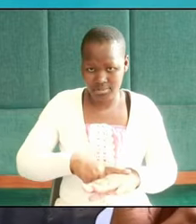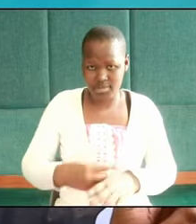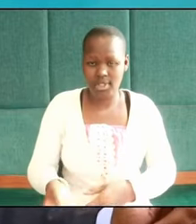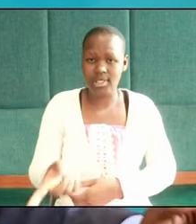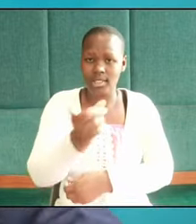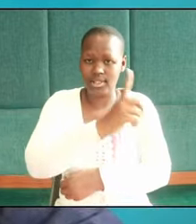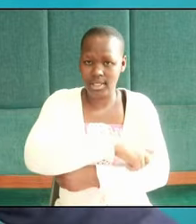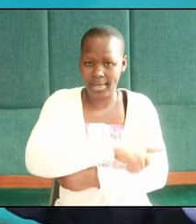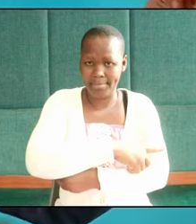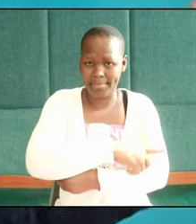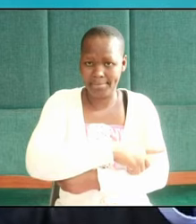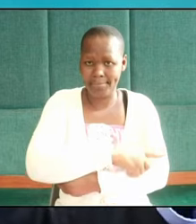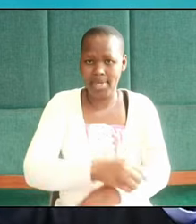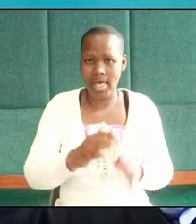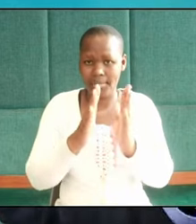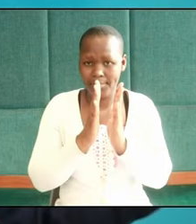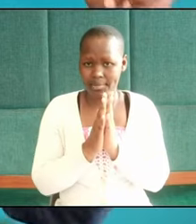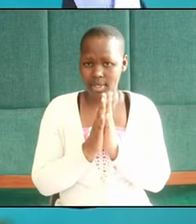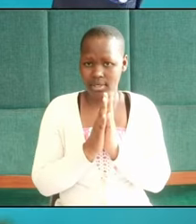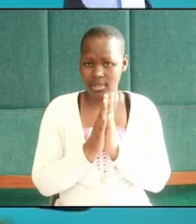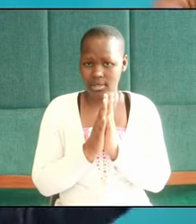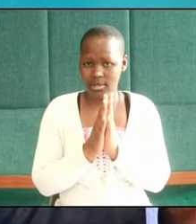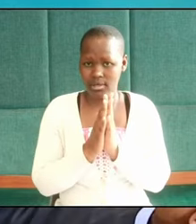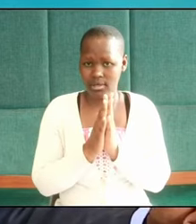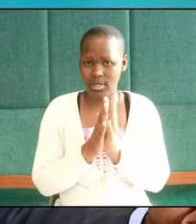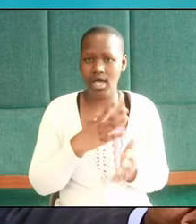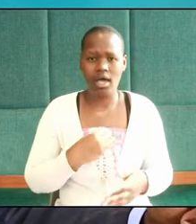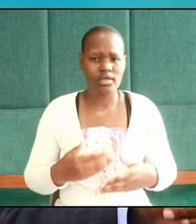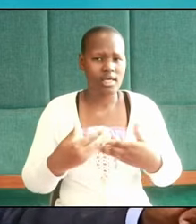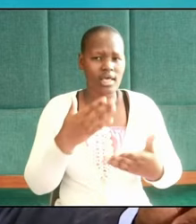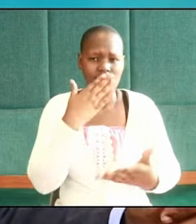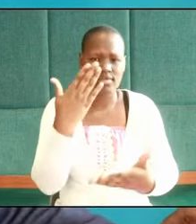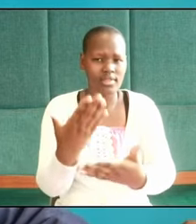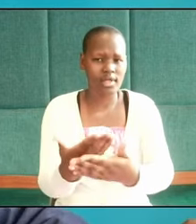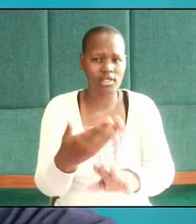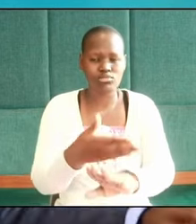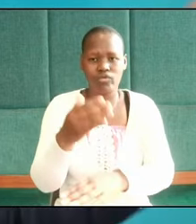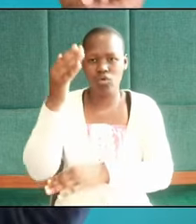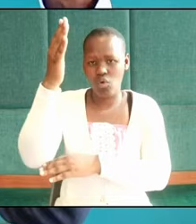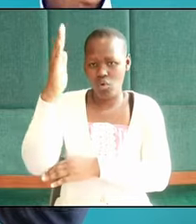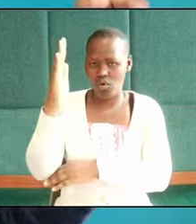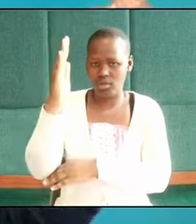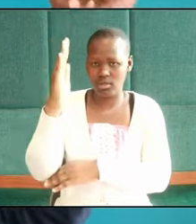day and prayed and gave thanks before his God as was